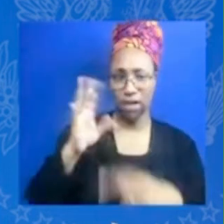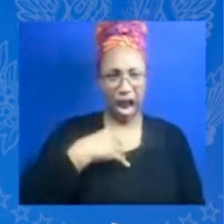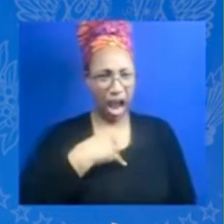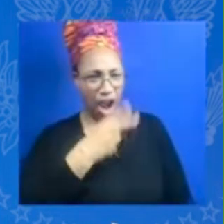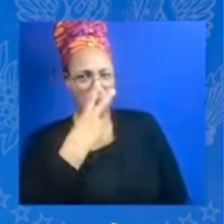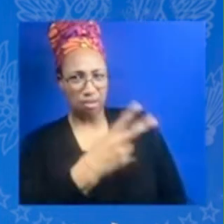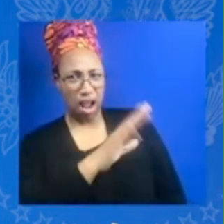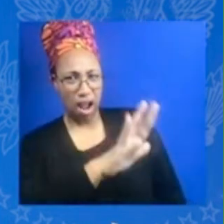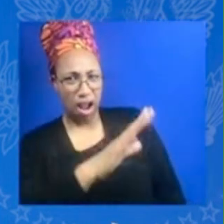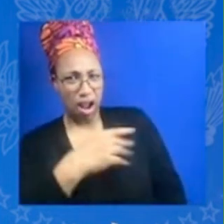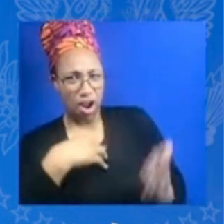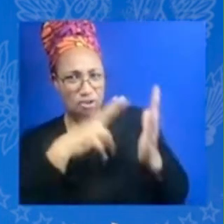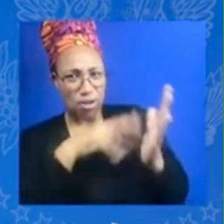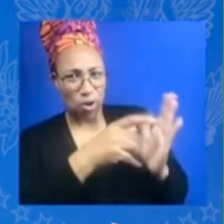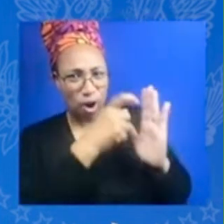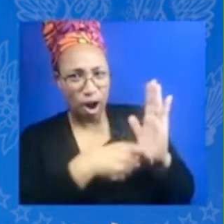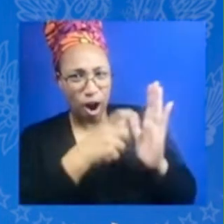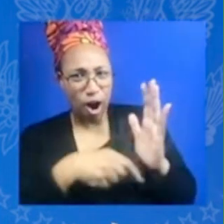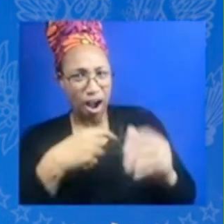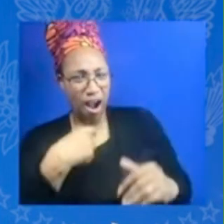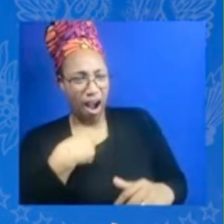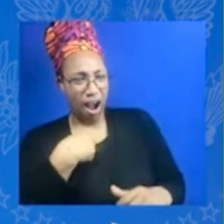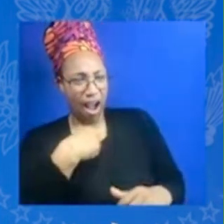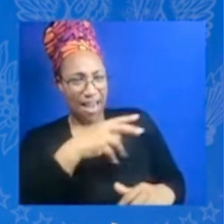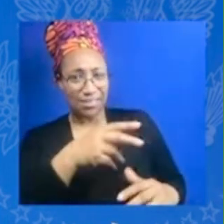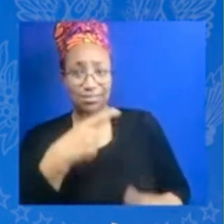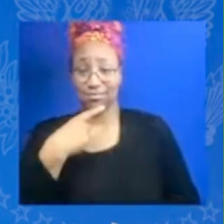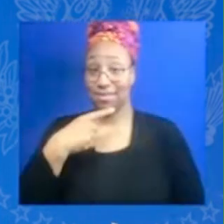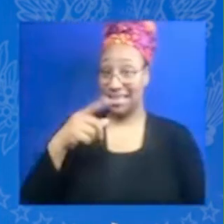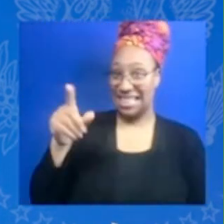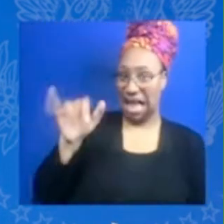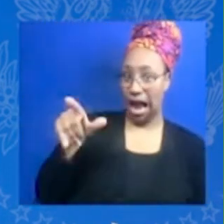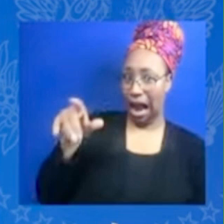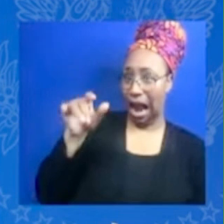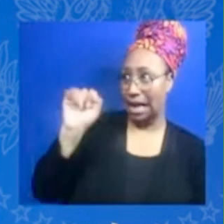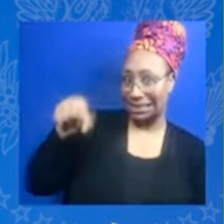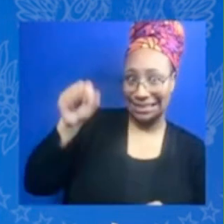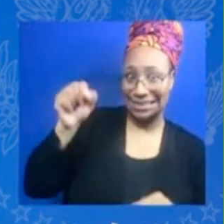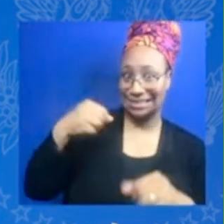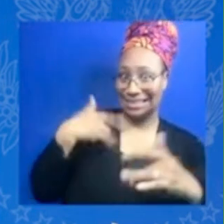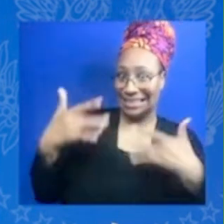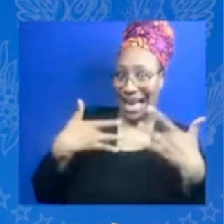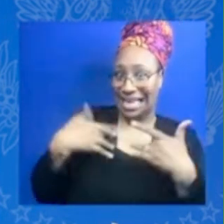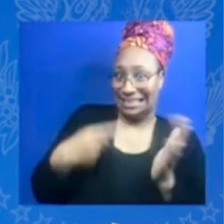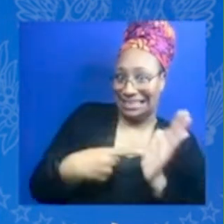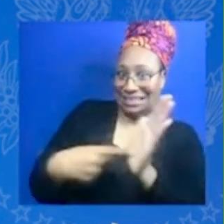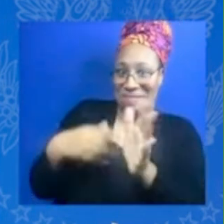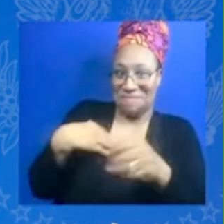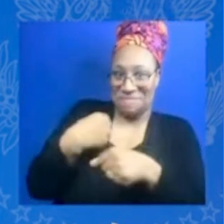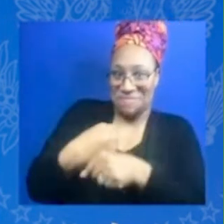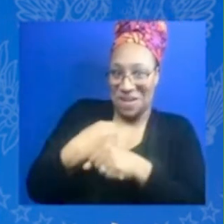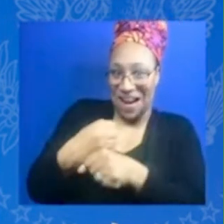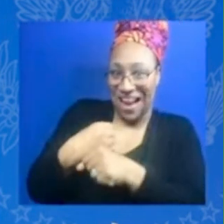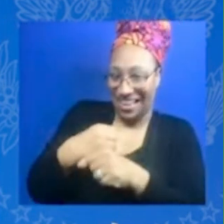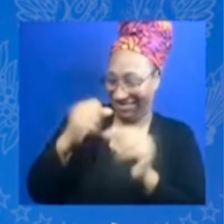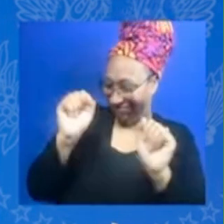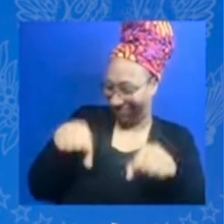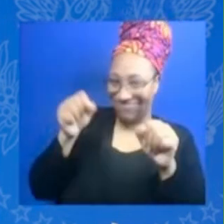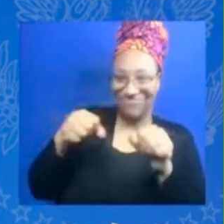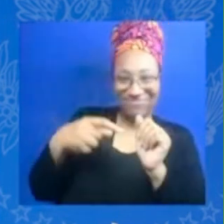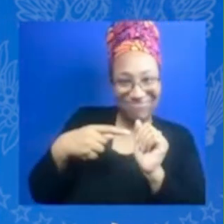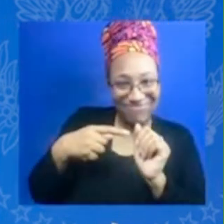yes i'm so excited about it and one guy put his hand on my shoulder and said great well you know business is war